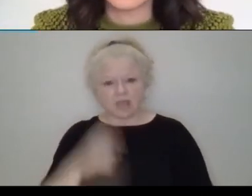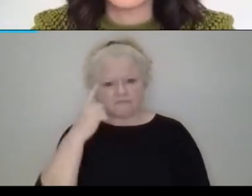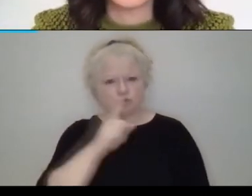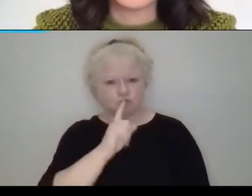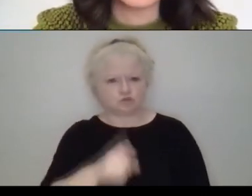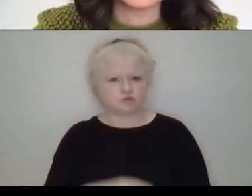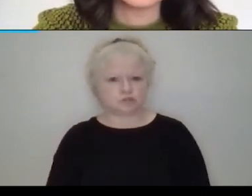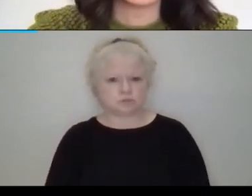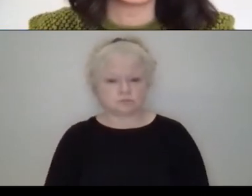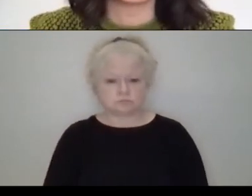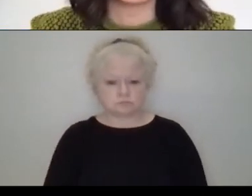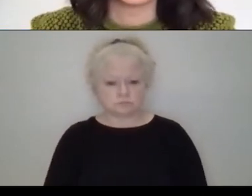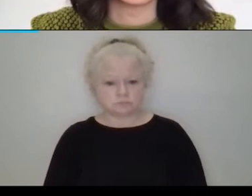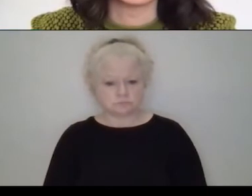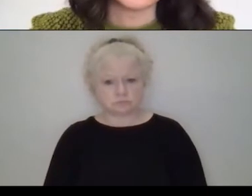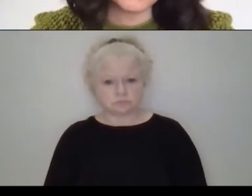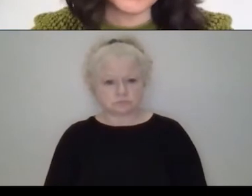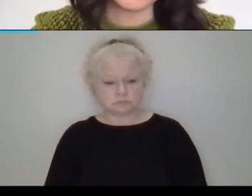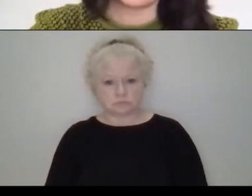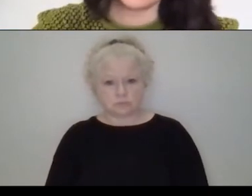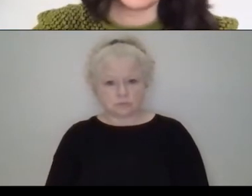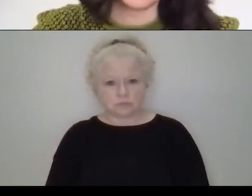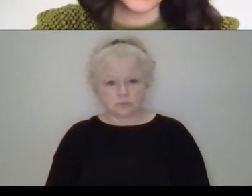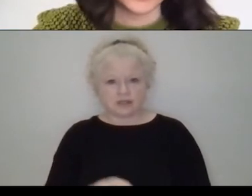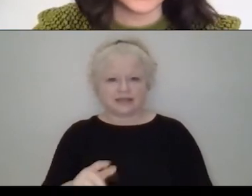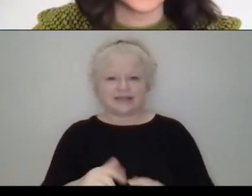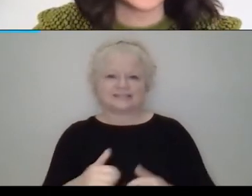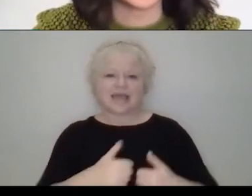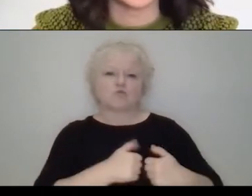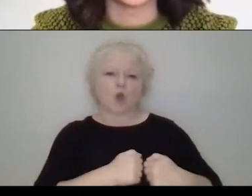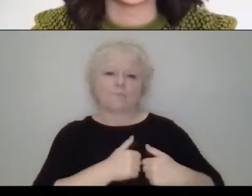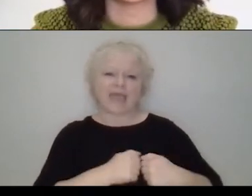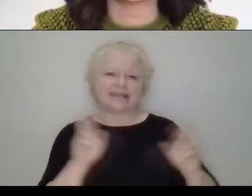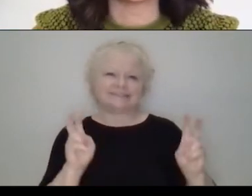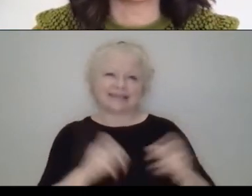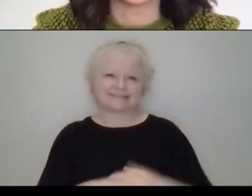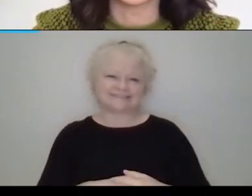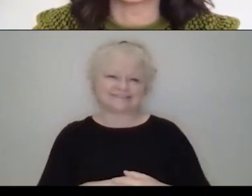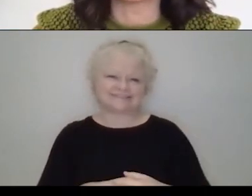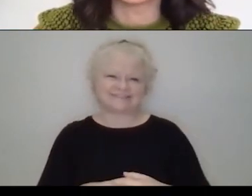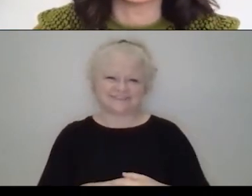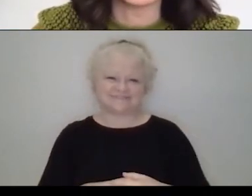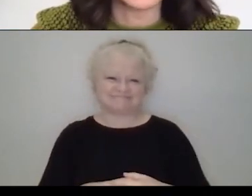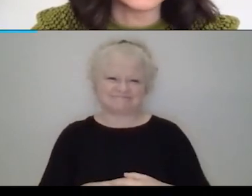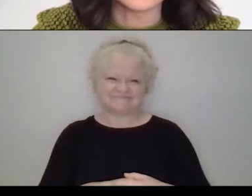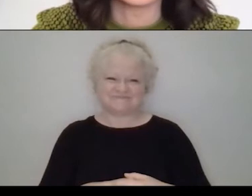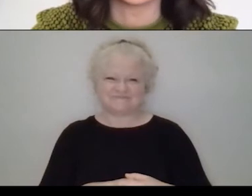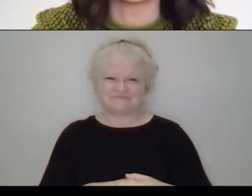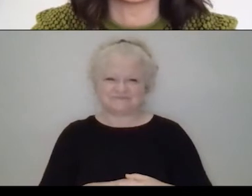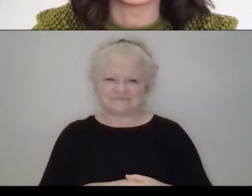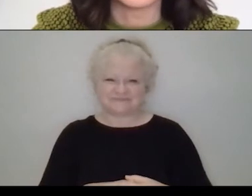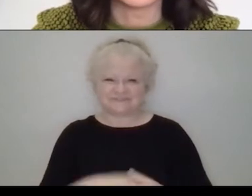I mean, I, I always been like very romantic, to be honest. And, you know, I strongly believe